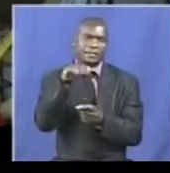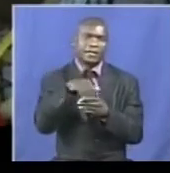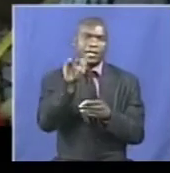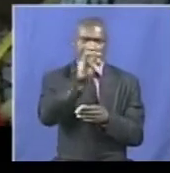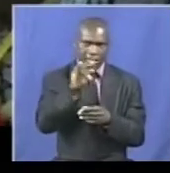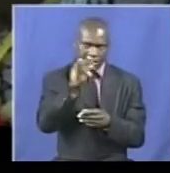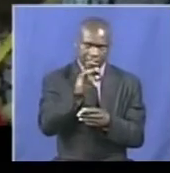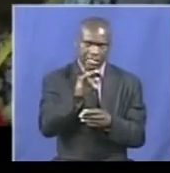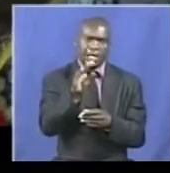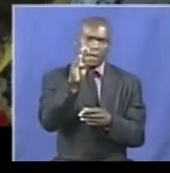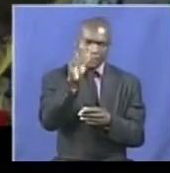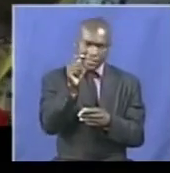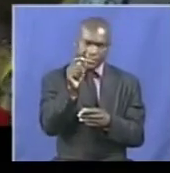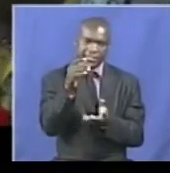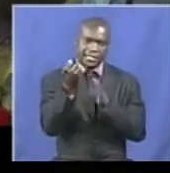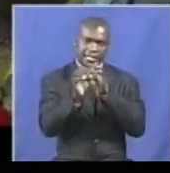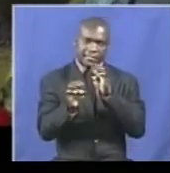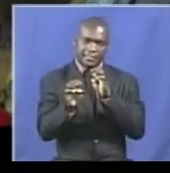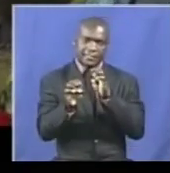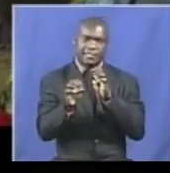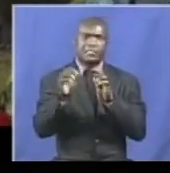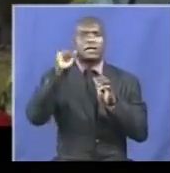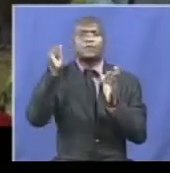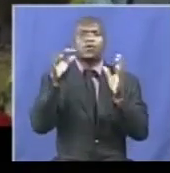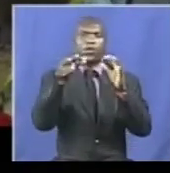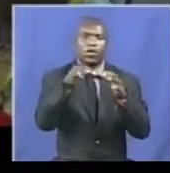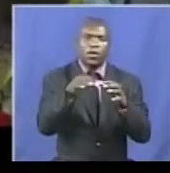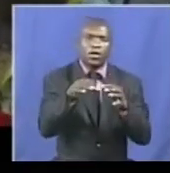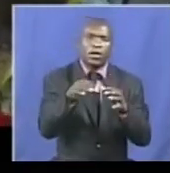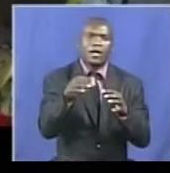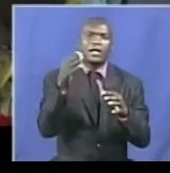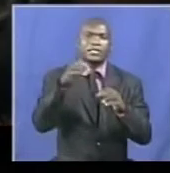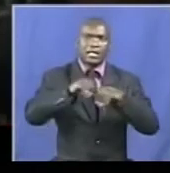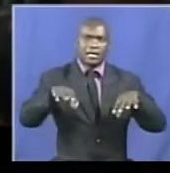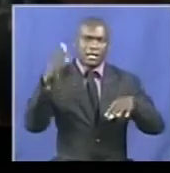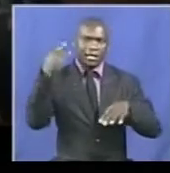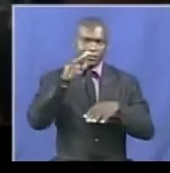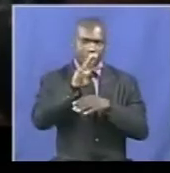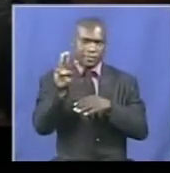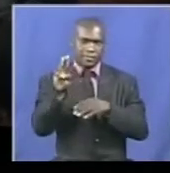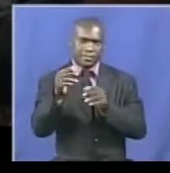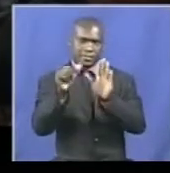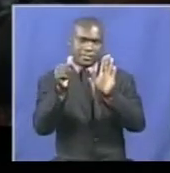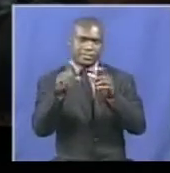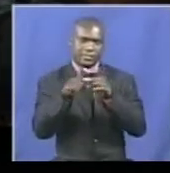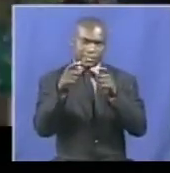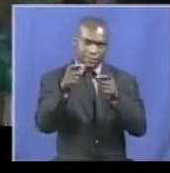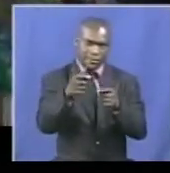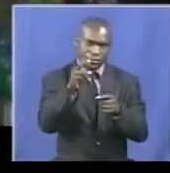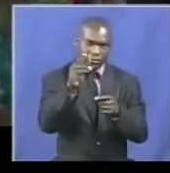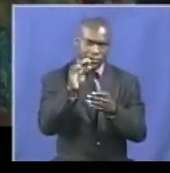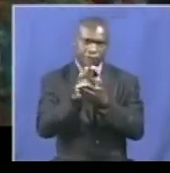They just ended ZANU-PF 6th National People's Congress ended in the Capitol last Saturday, the 6th of December 2014.